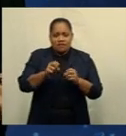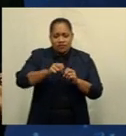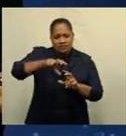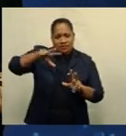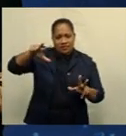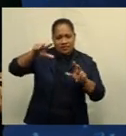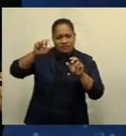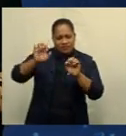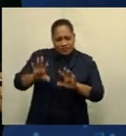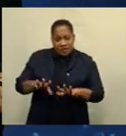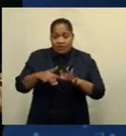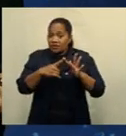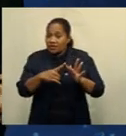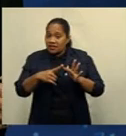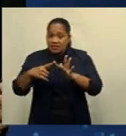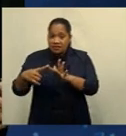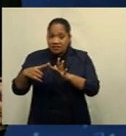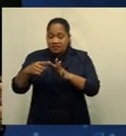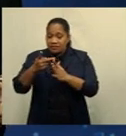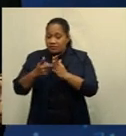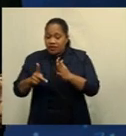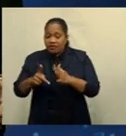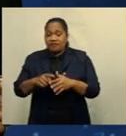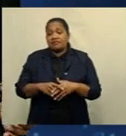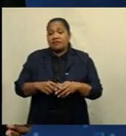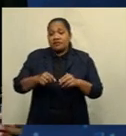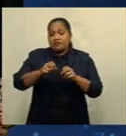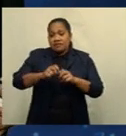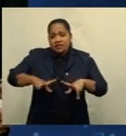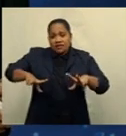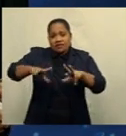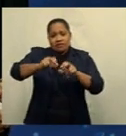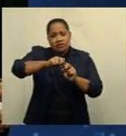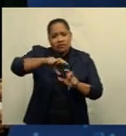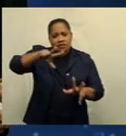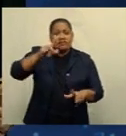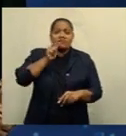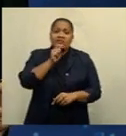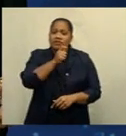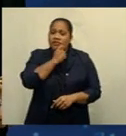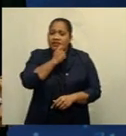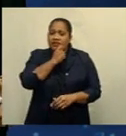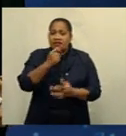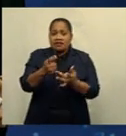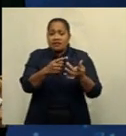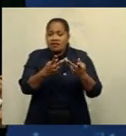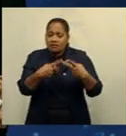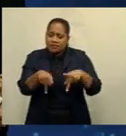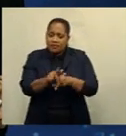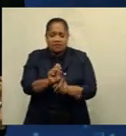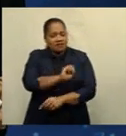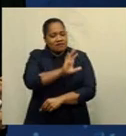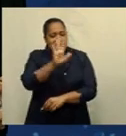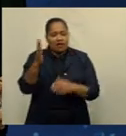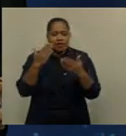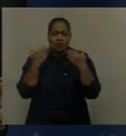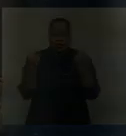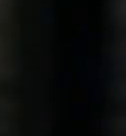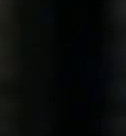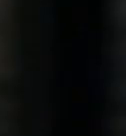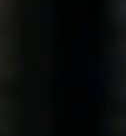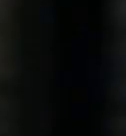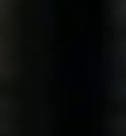showers over the eastern parts and interior of Vitilevu Vanwalevu Tavuni Kandavu elsewhere mainly fine cool at night.